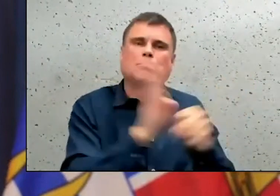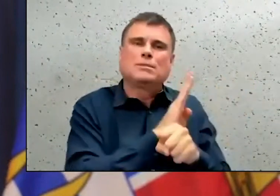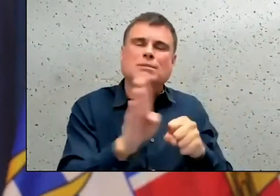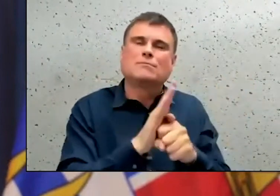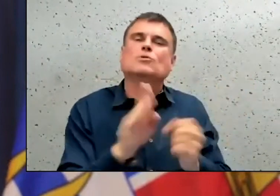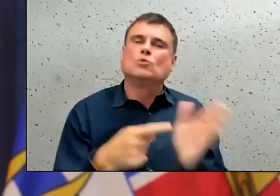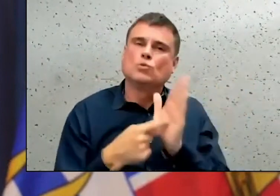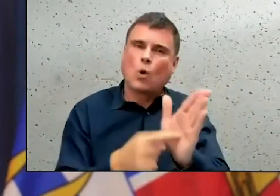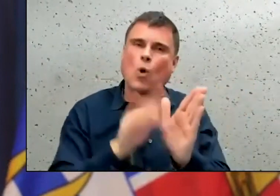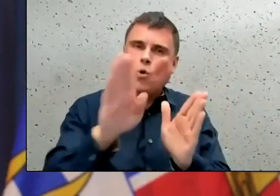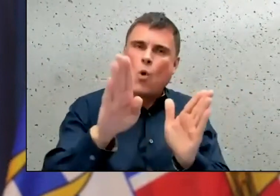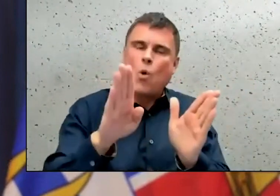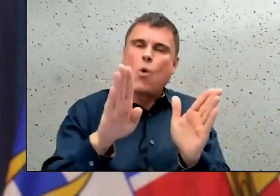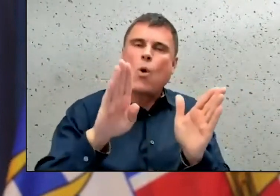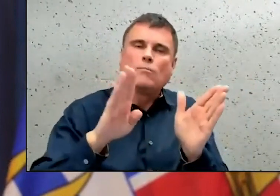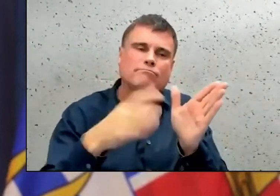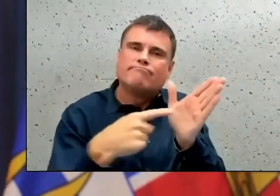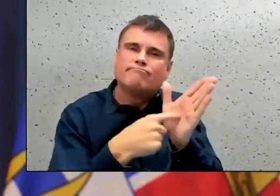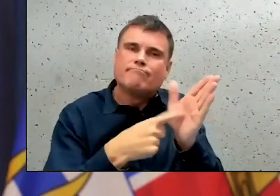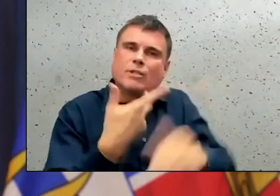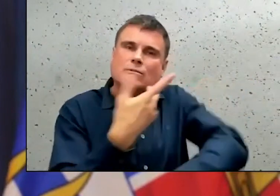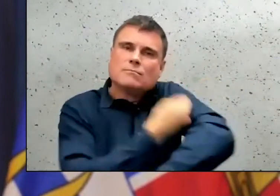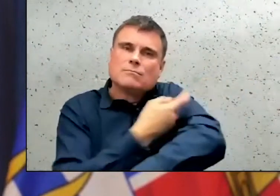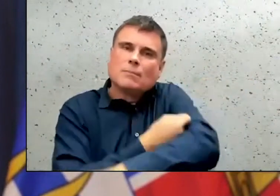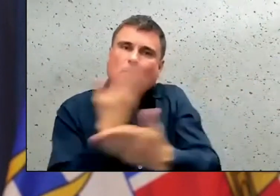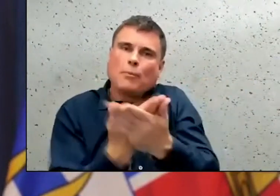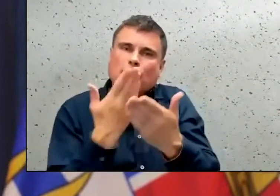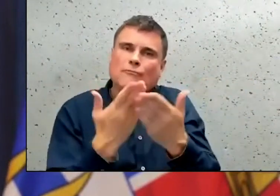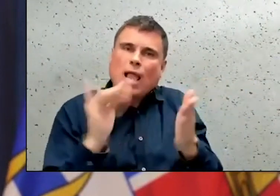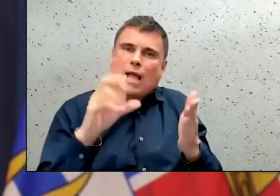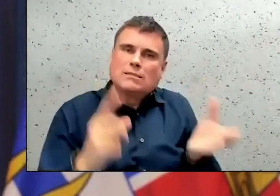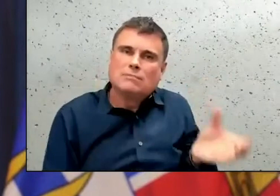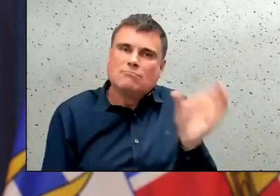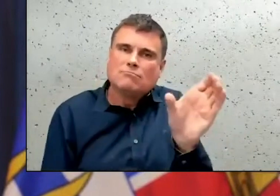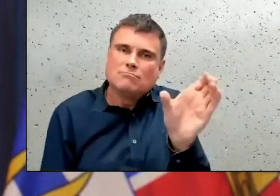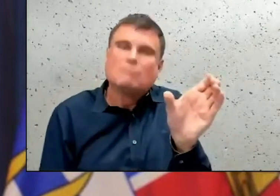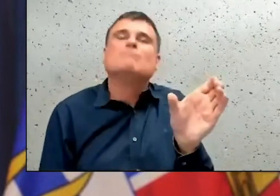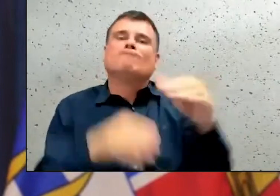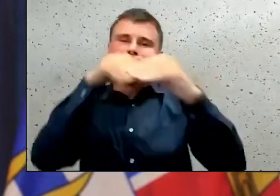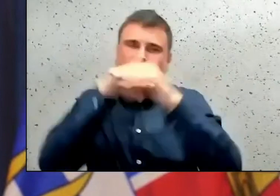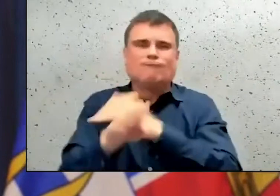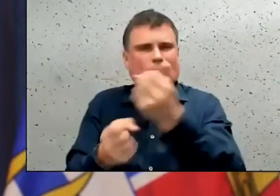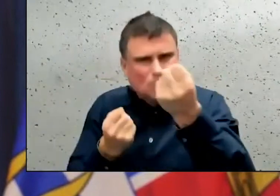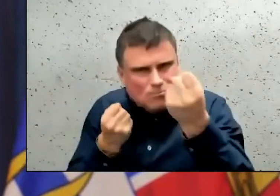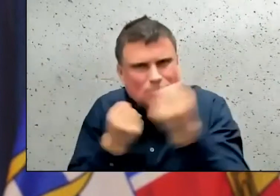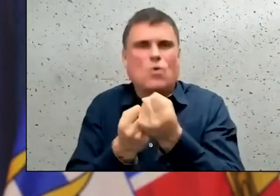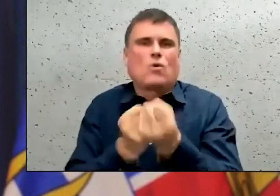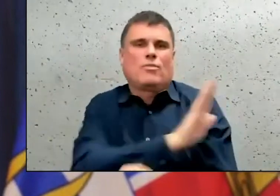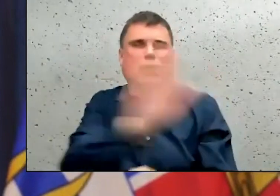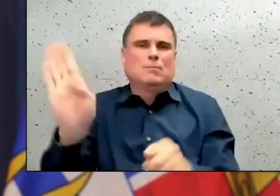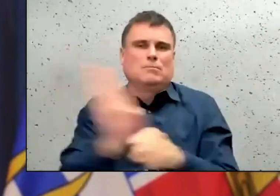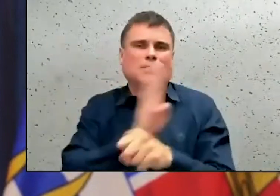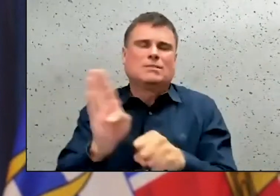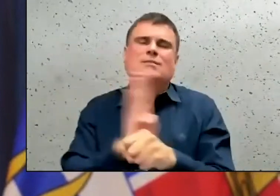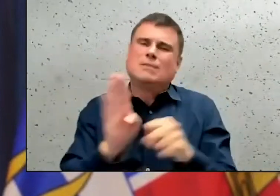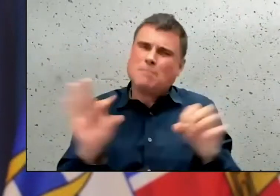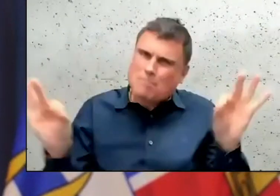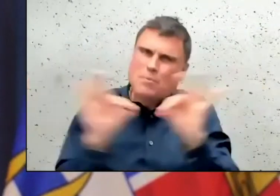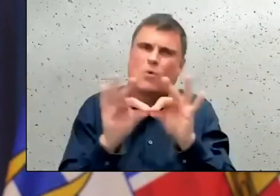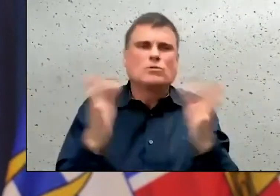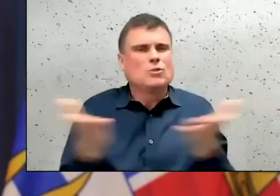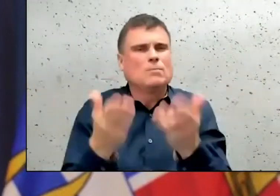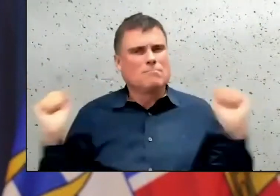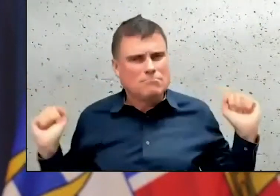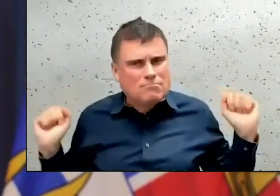It's important for those groups to be able to have shows where we can have people safely sitting. And I will also remind